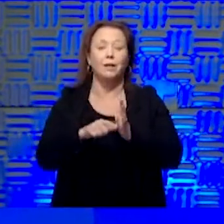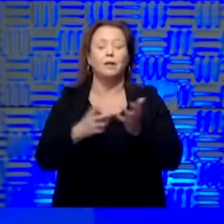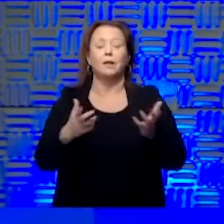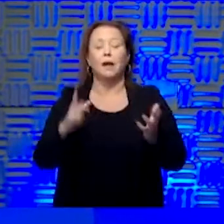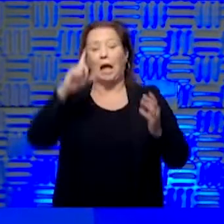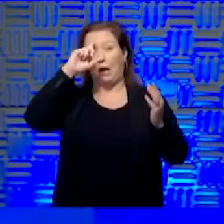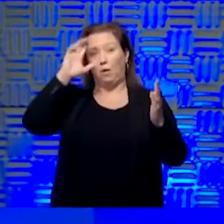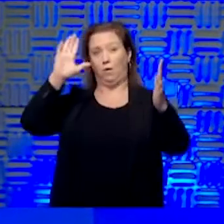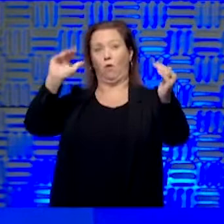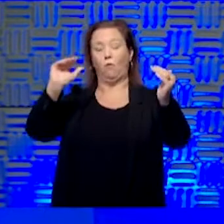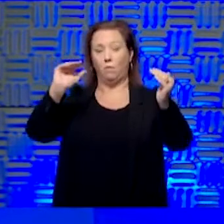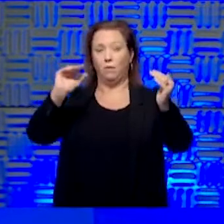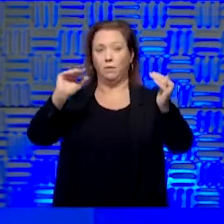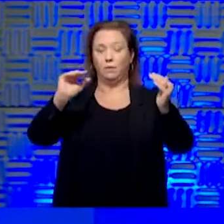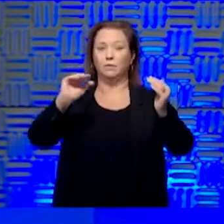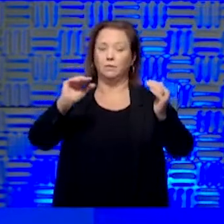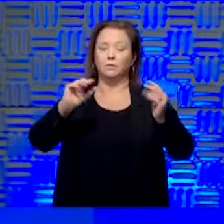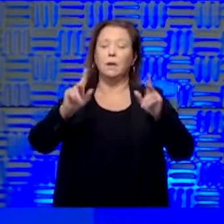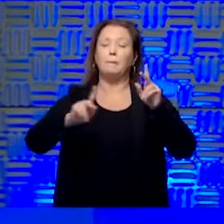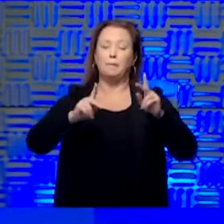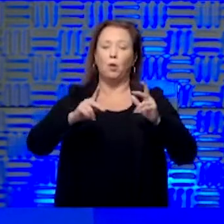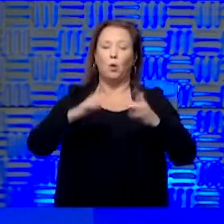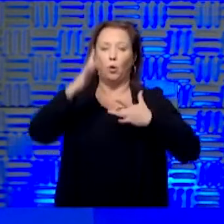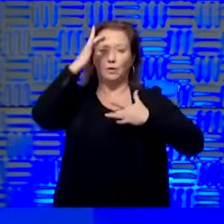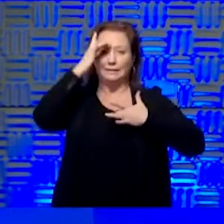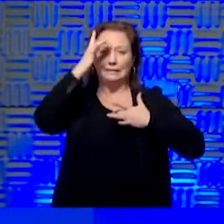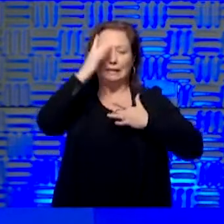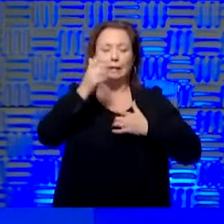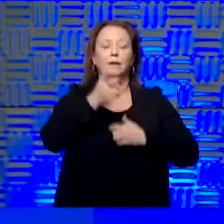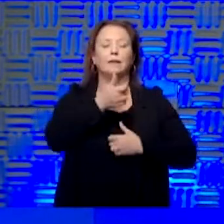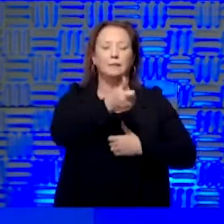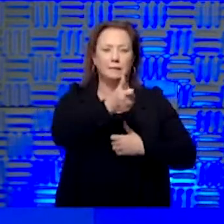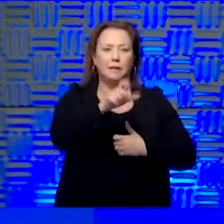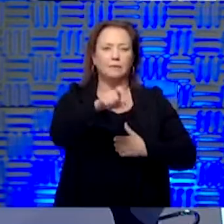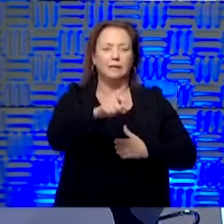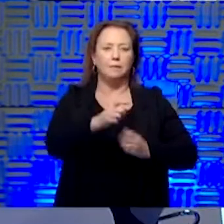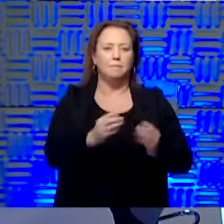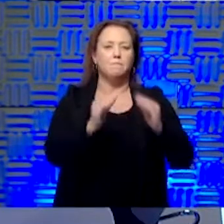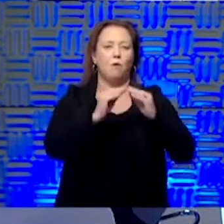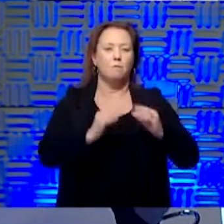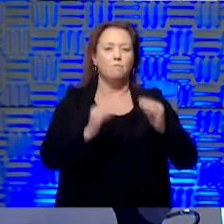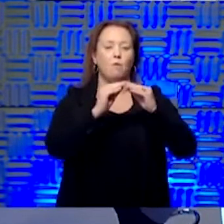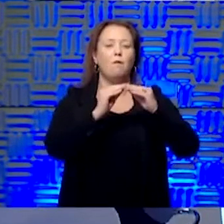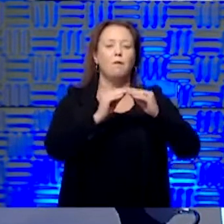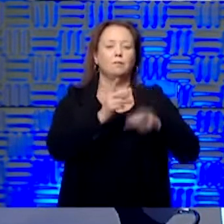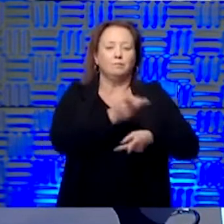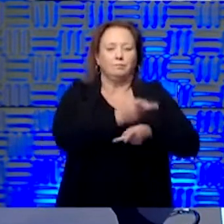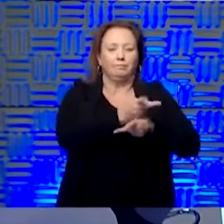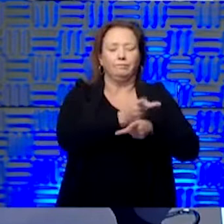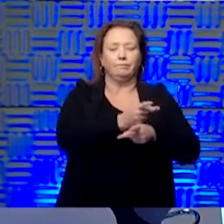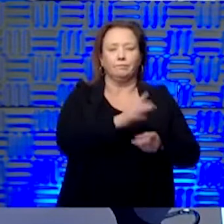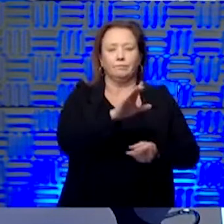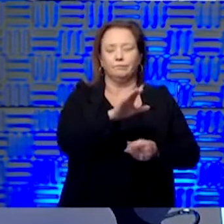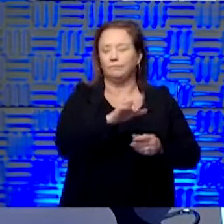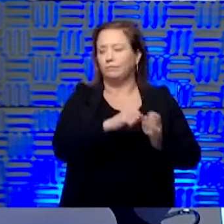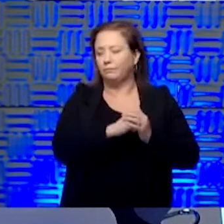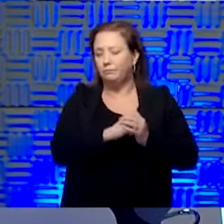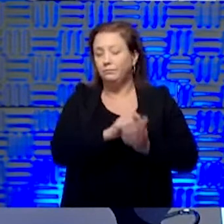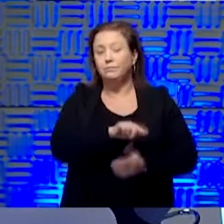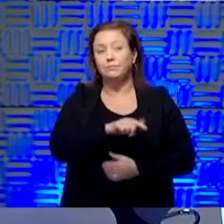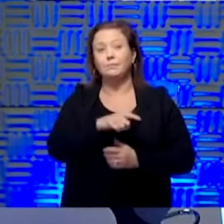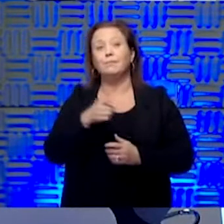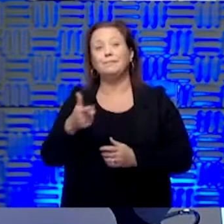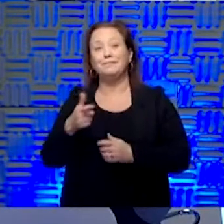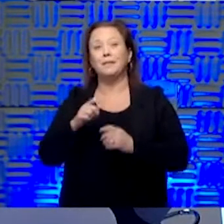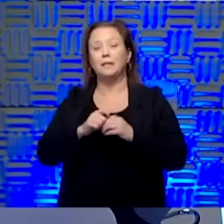and would hope that especially immunocompromised people would be taking extra precautions, yeah. And I think that, you know, I have a clinic, I've said before,